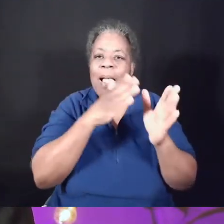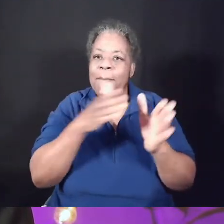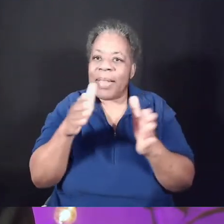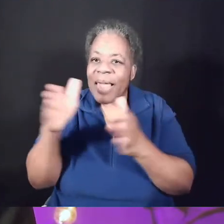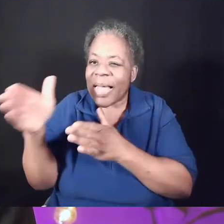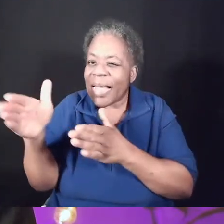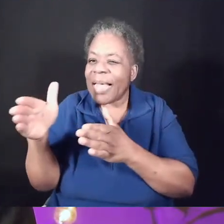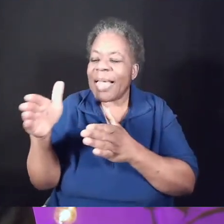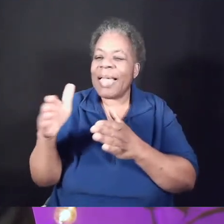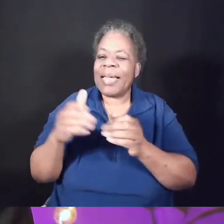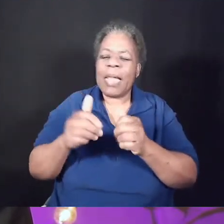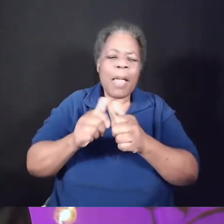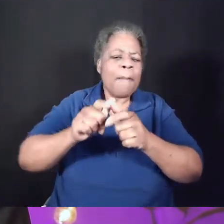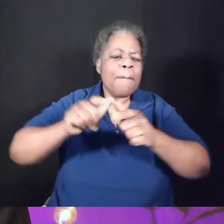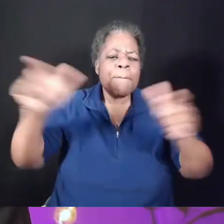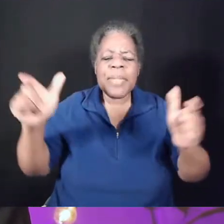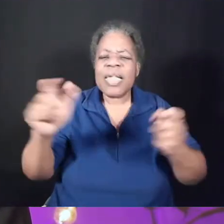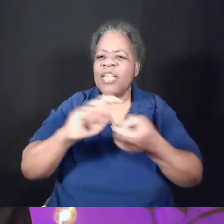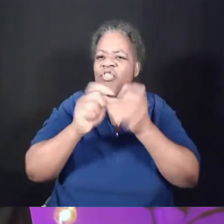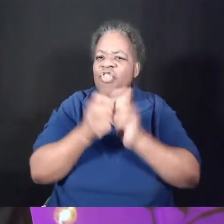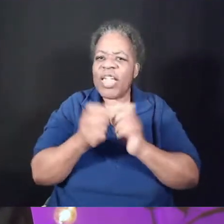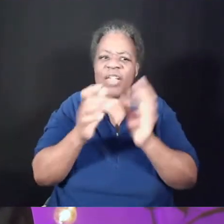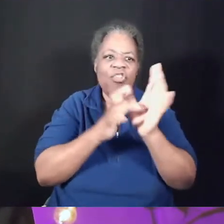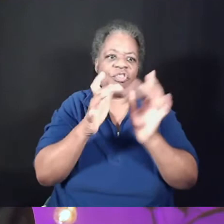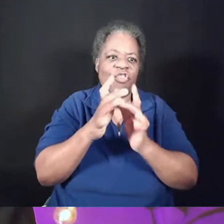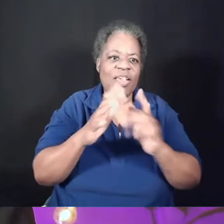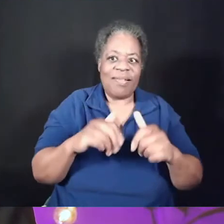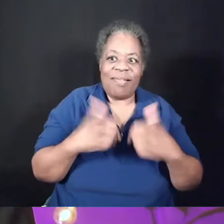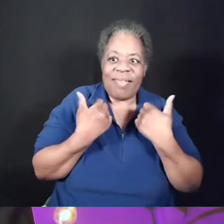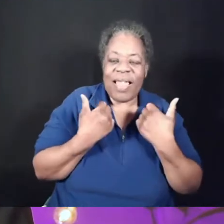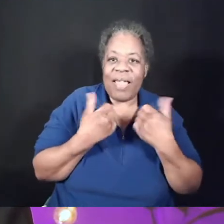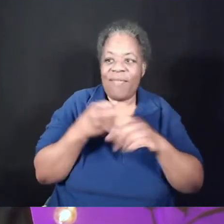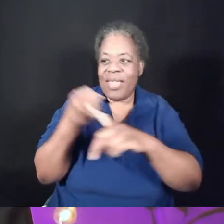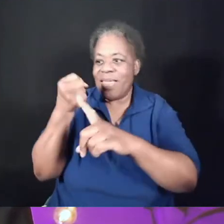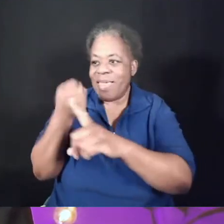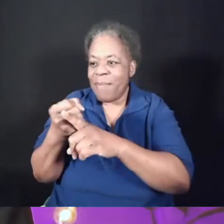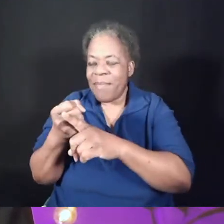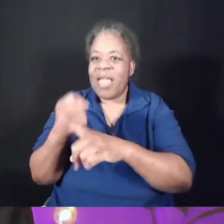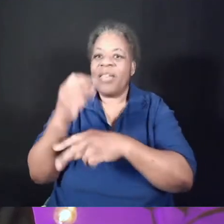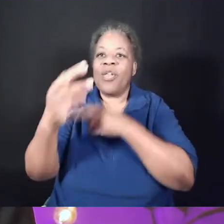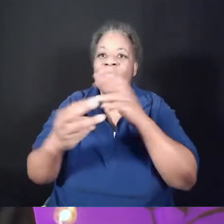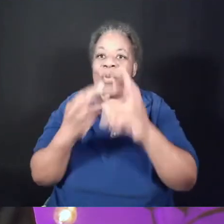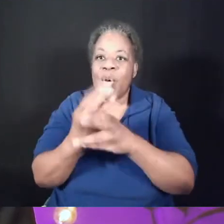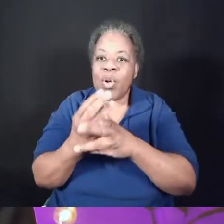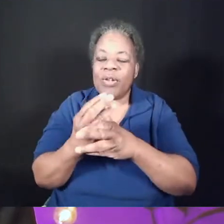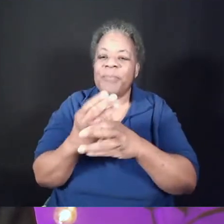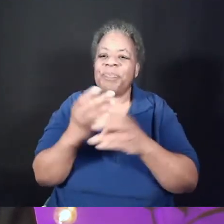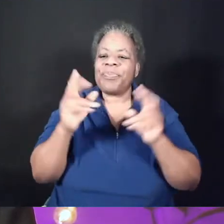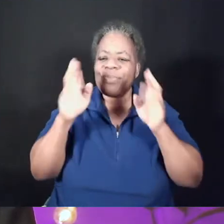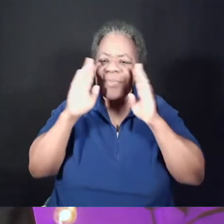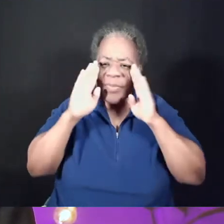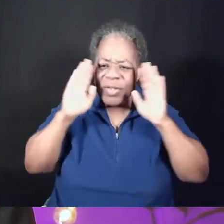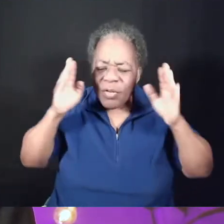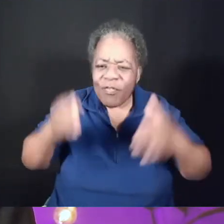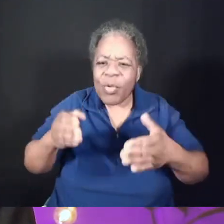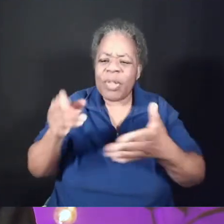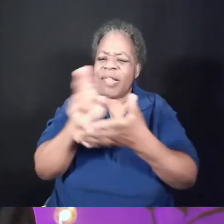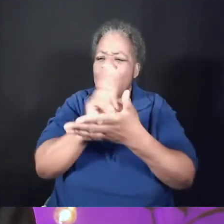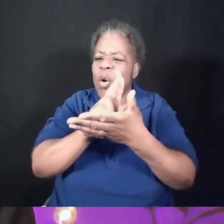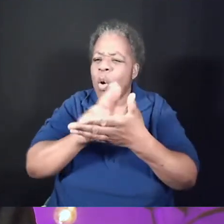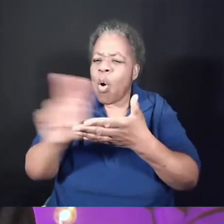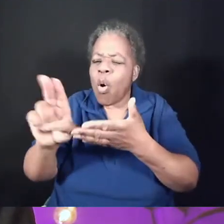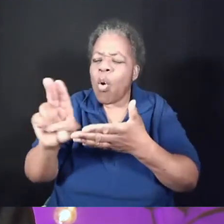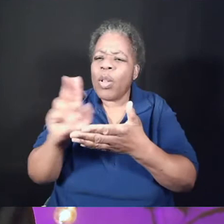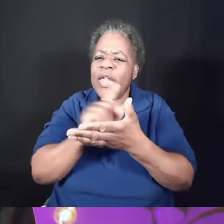change in both Jesus' life and through him and the rest of the world. We're going to look at Holy Week or Passion Week, the last week of Jesus'